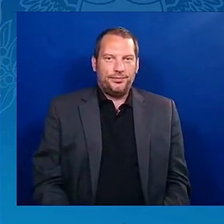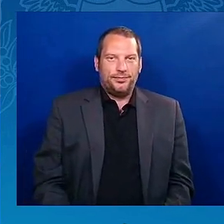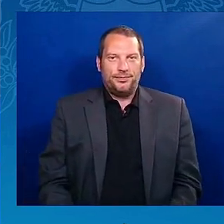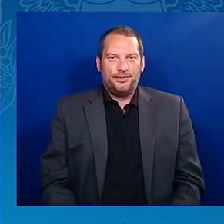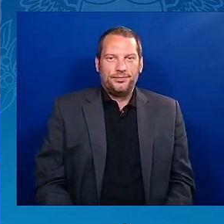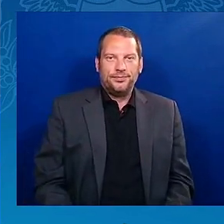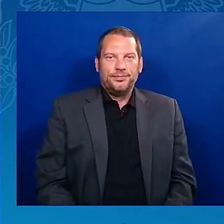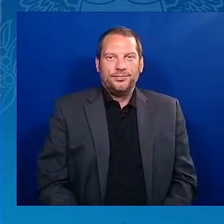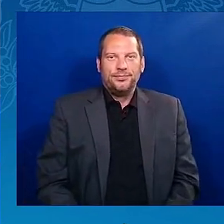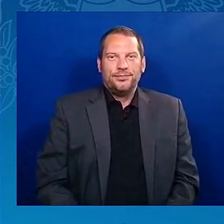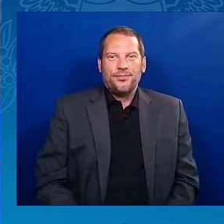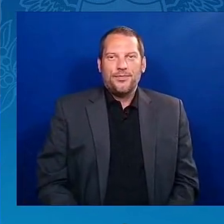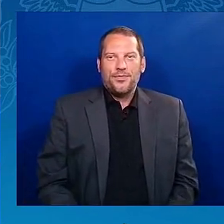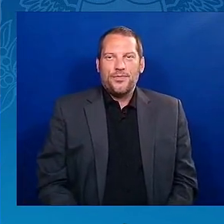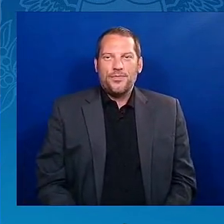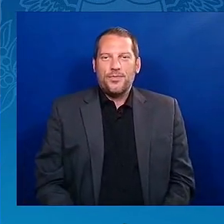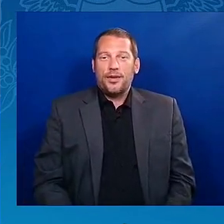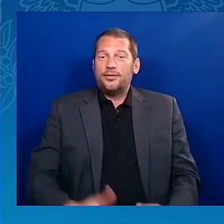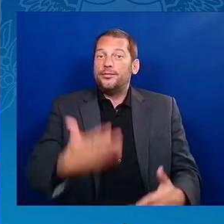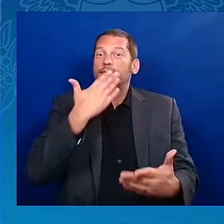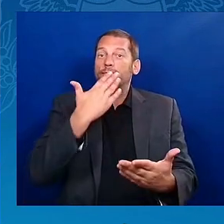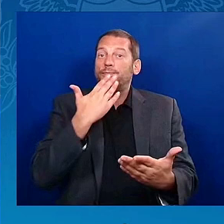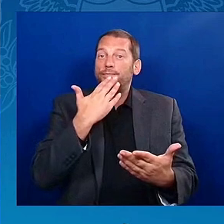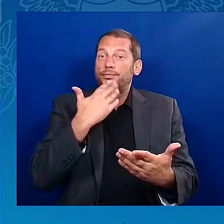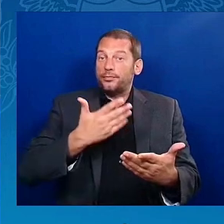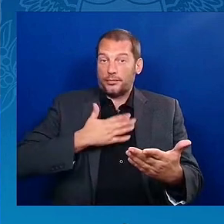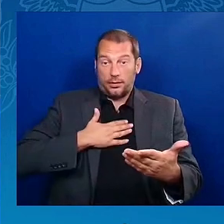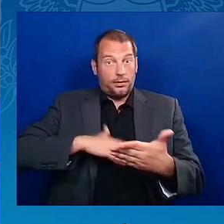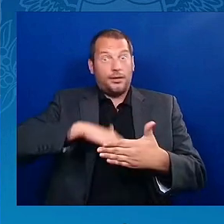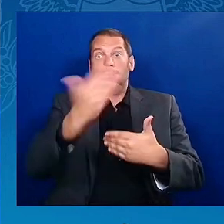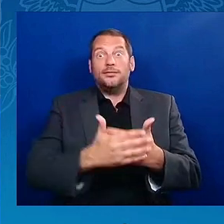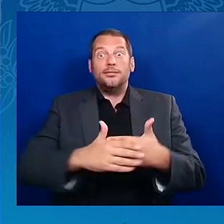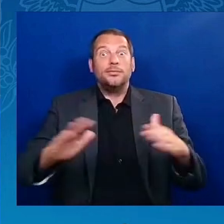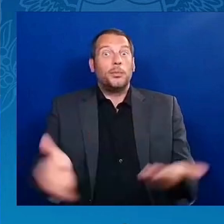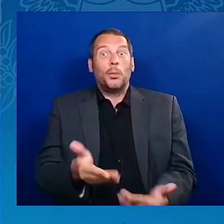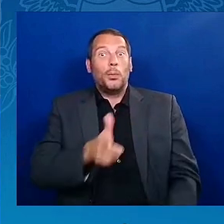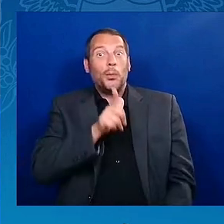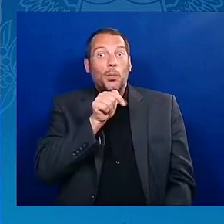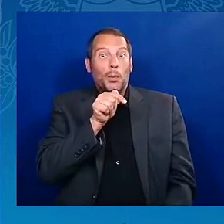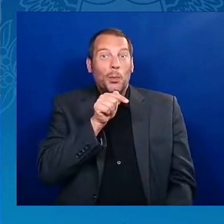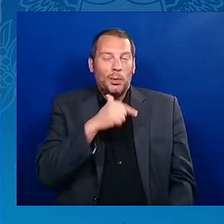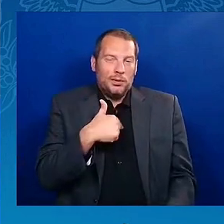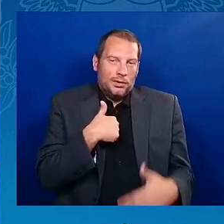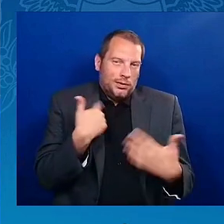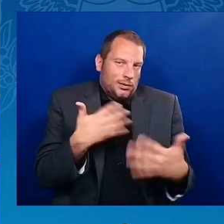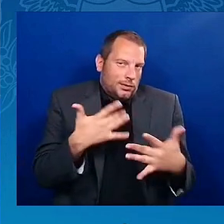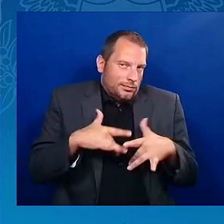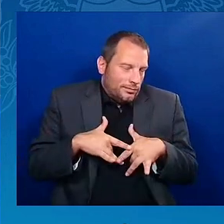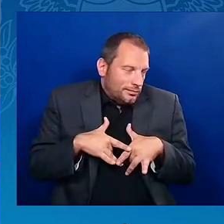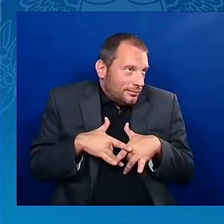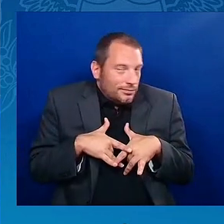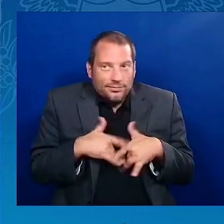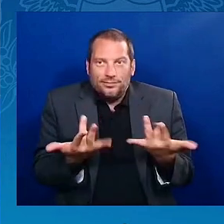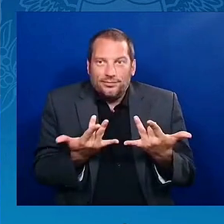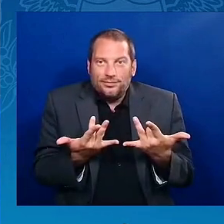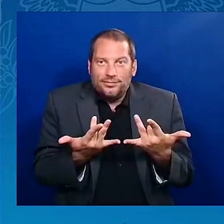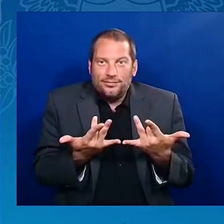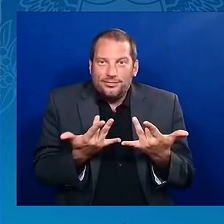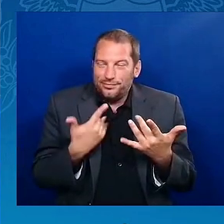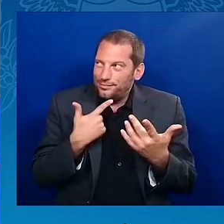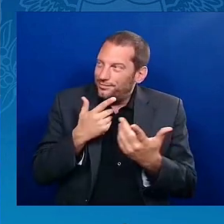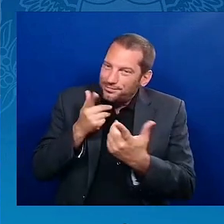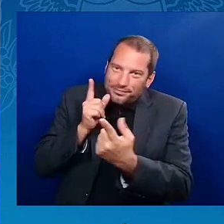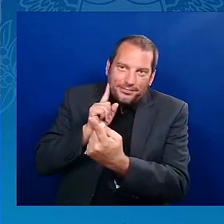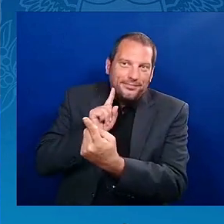My next introduction gives me very special pleasure. I was fortunate to meet Madam Vice President during her initial stop